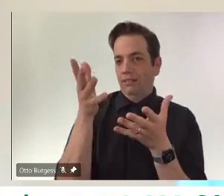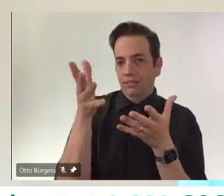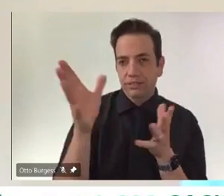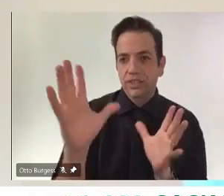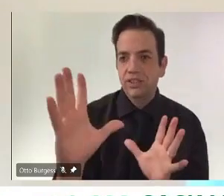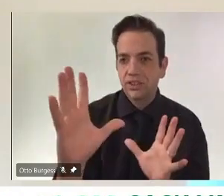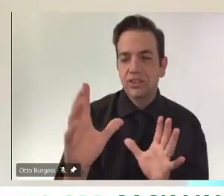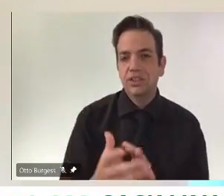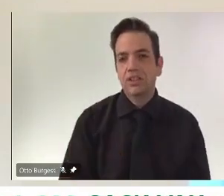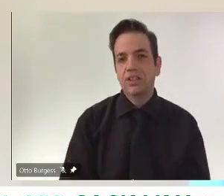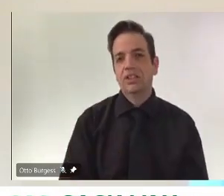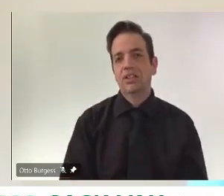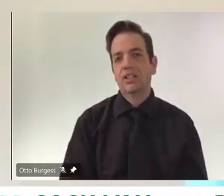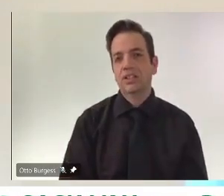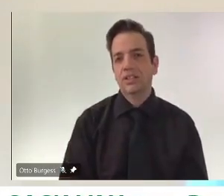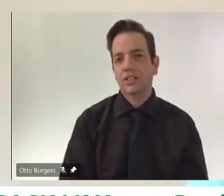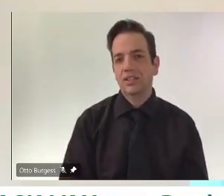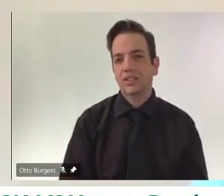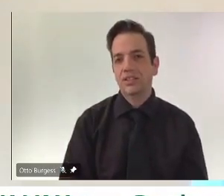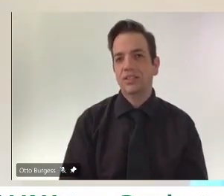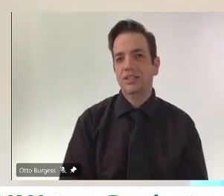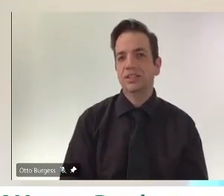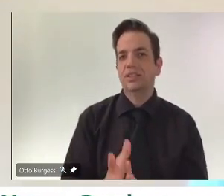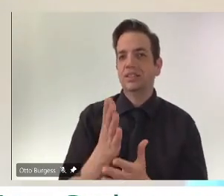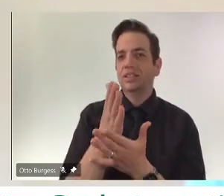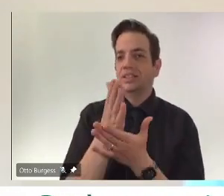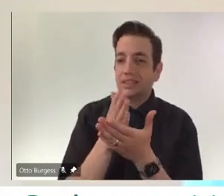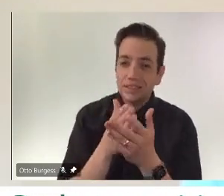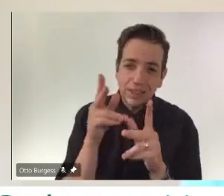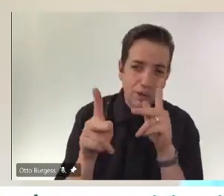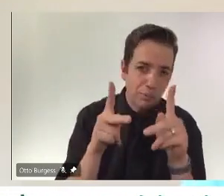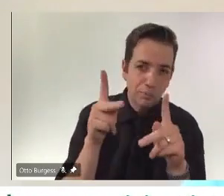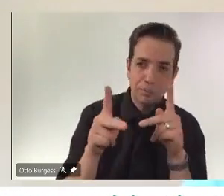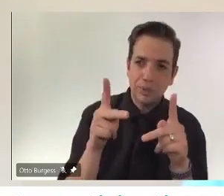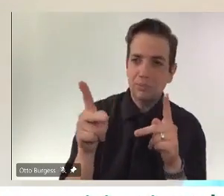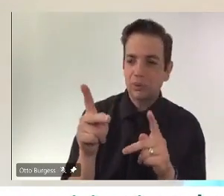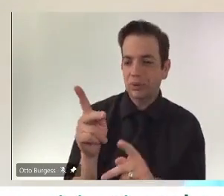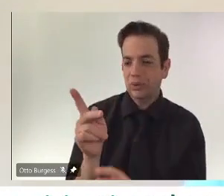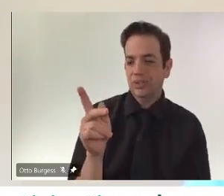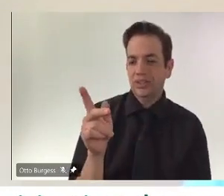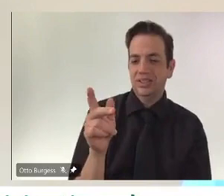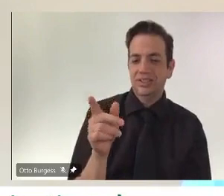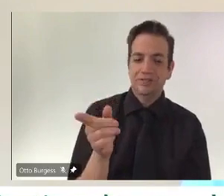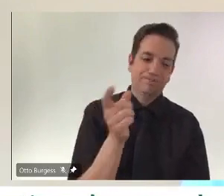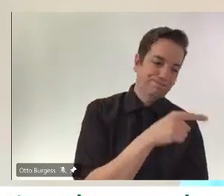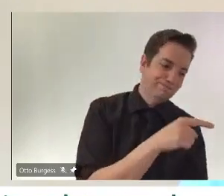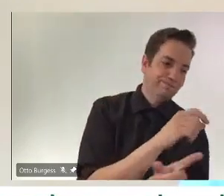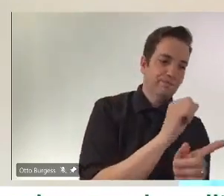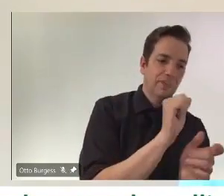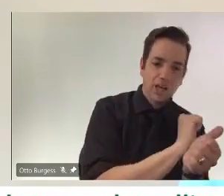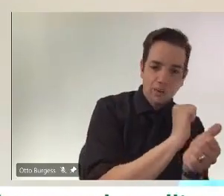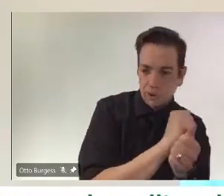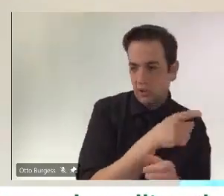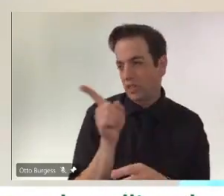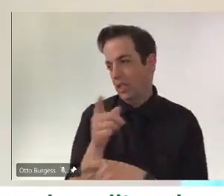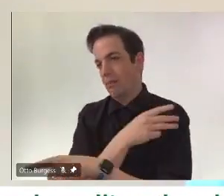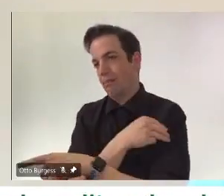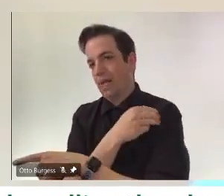vaccination rate as us, but maybe two or three percentage points below, they are still seeing huge surges. And so, again, I think